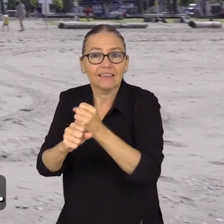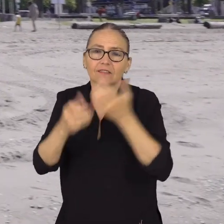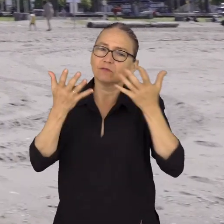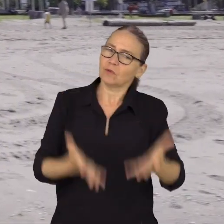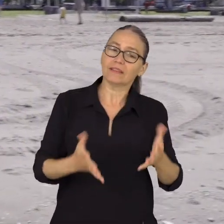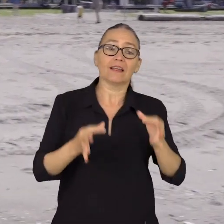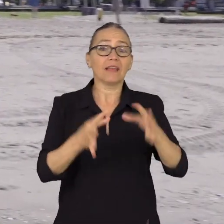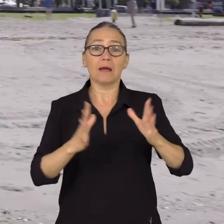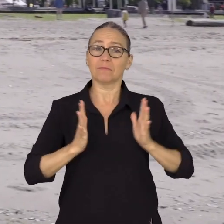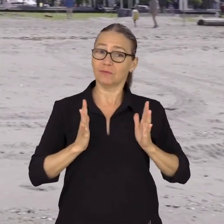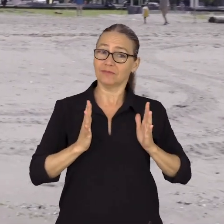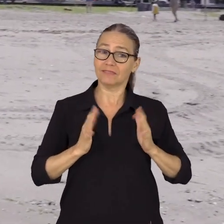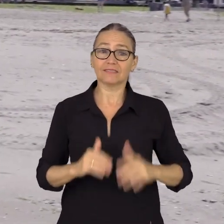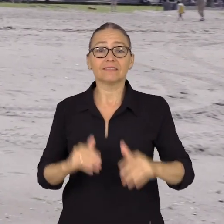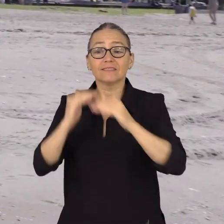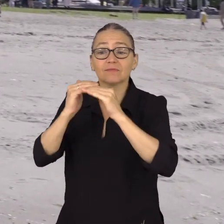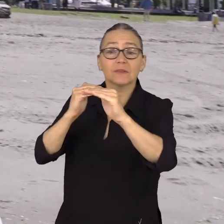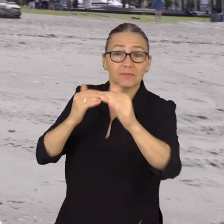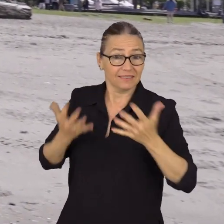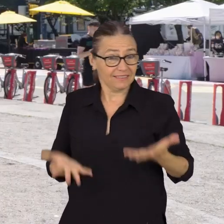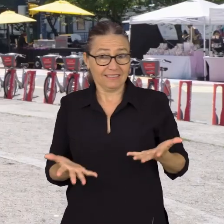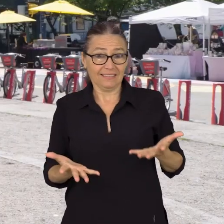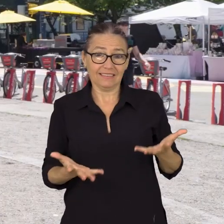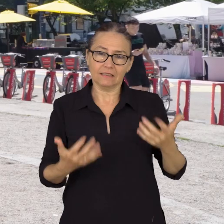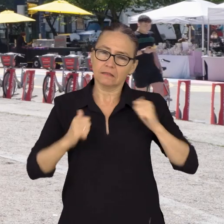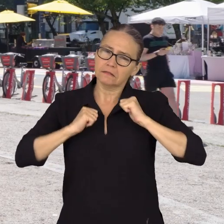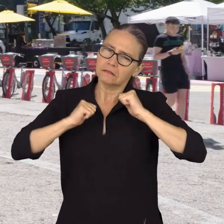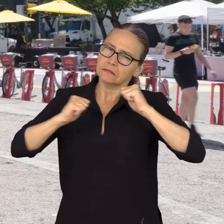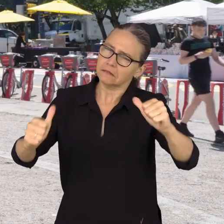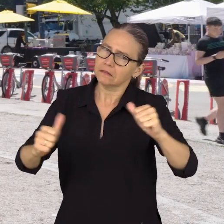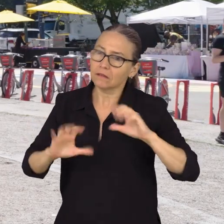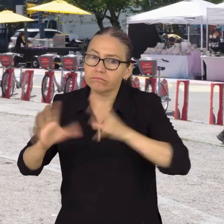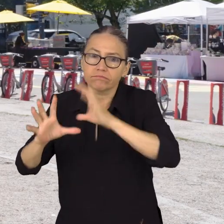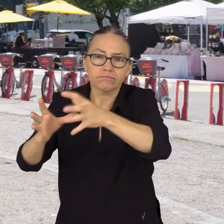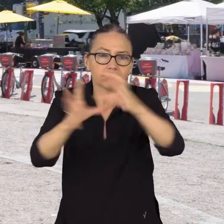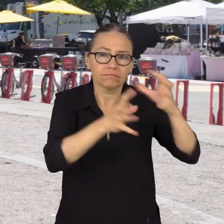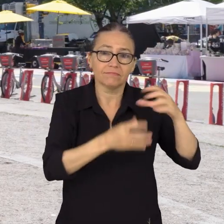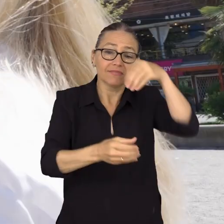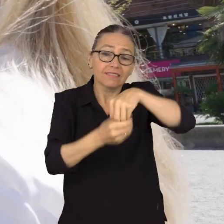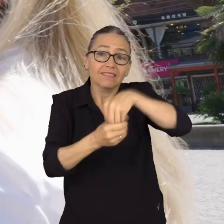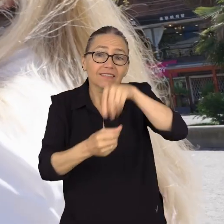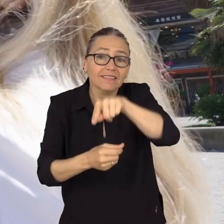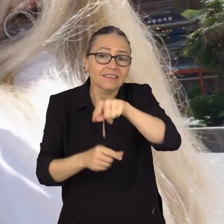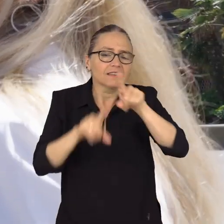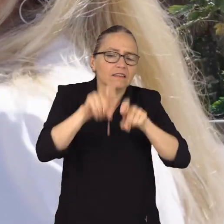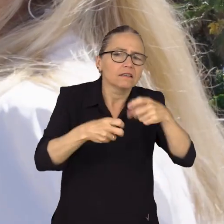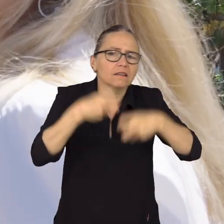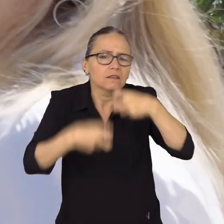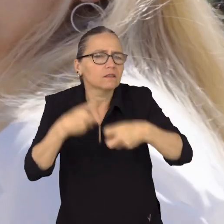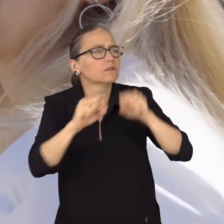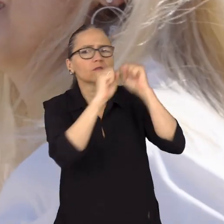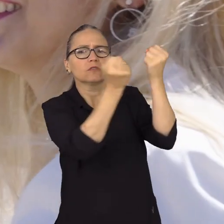breaks. The fact that sustainability is now a broad area where it involves social